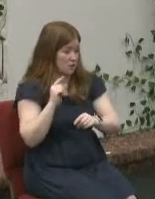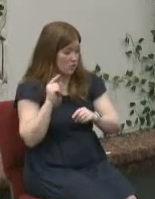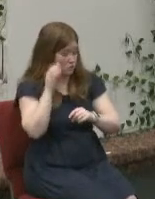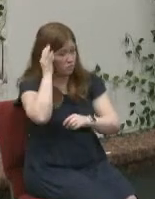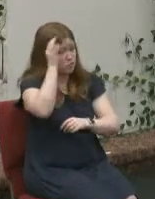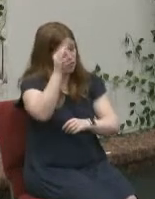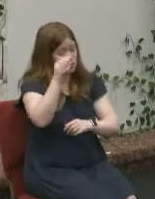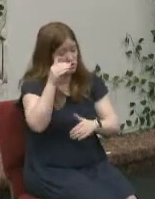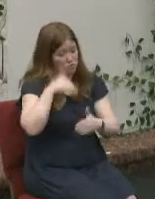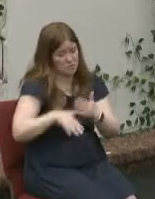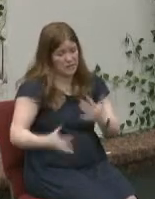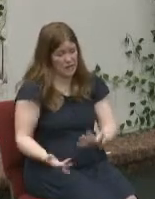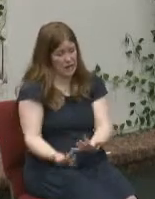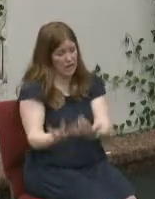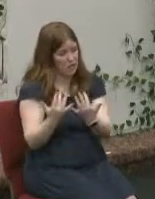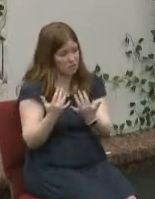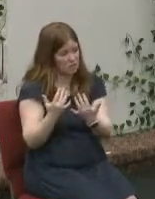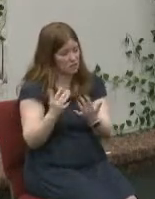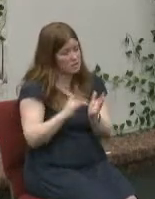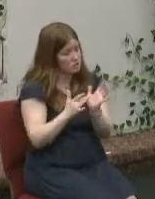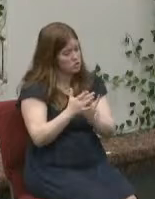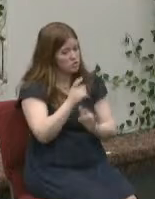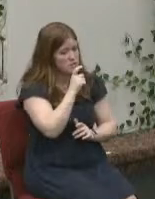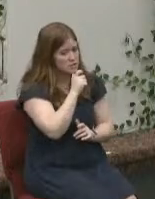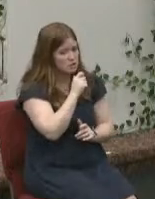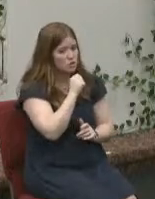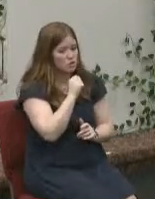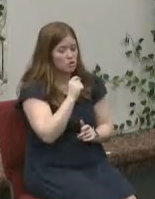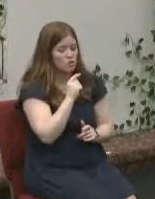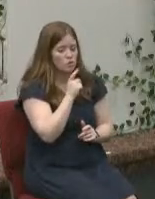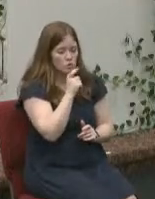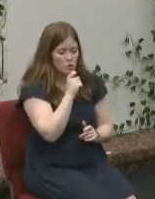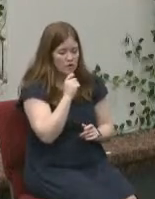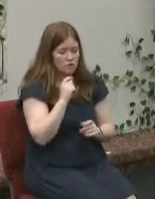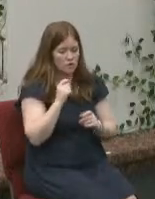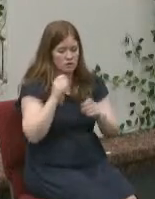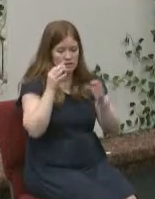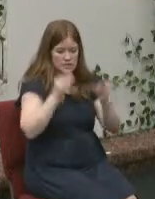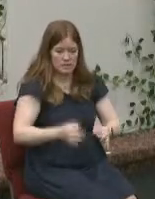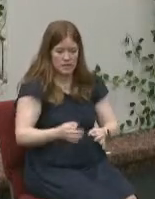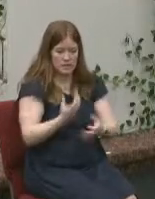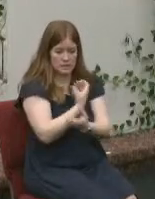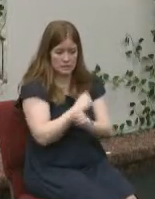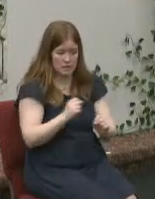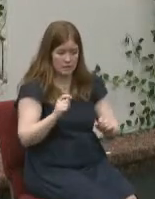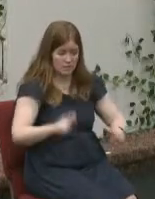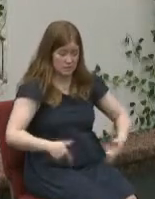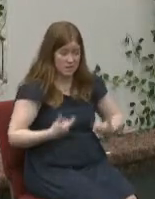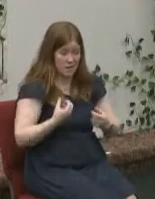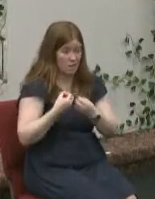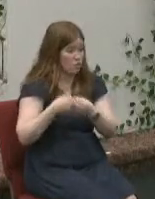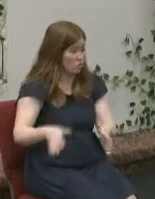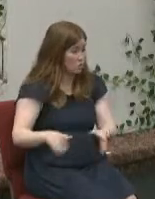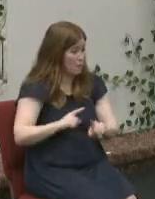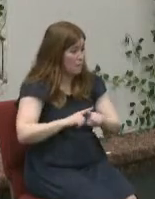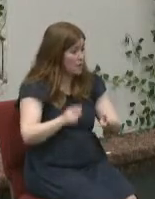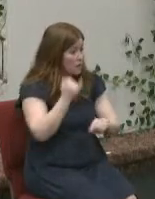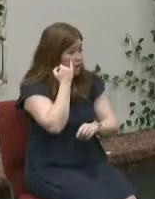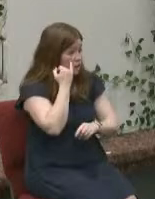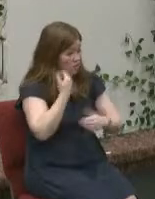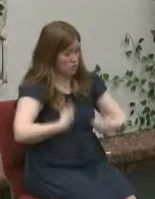said this whoever desires to save his life will lose it but whoever loses it for my sake in the gospel the same